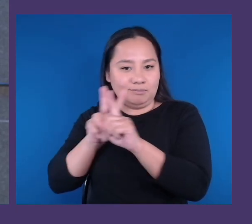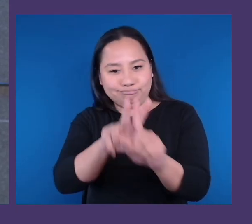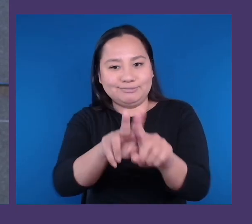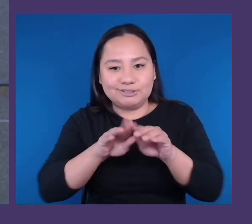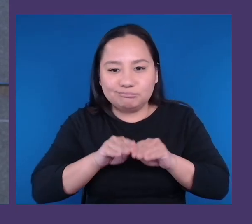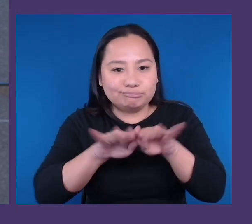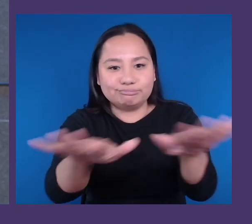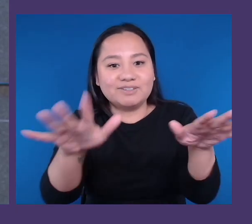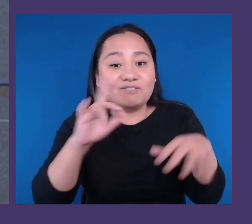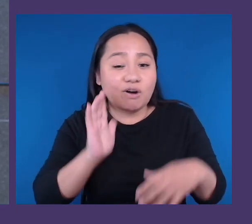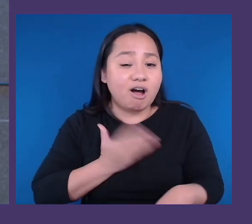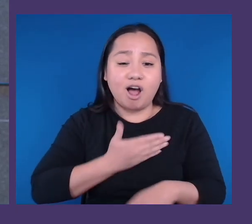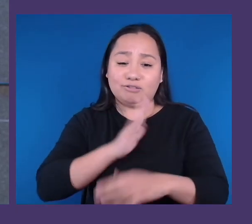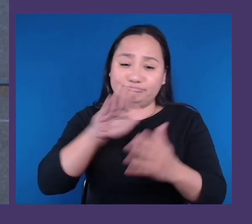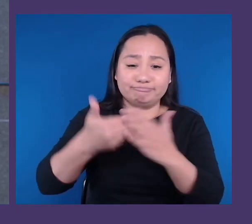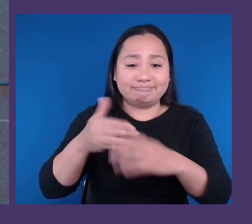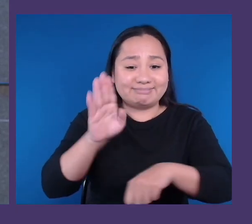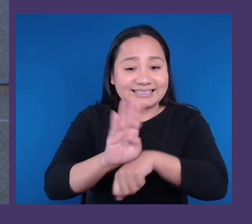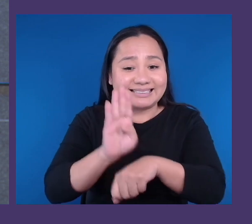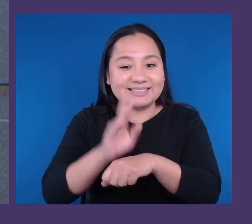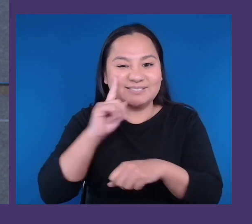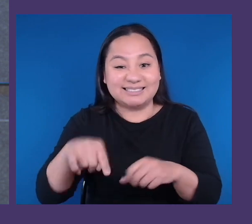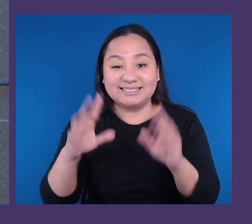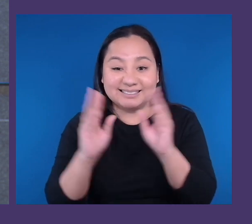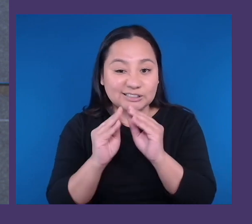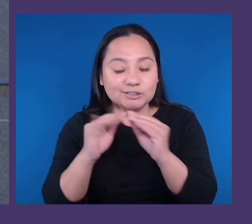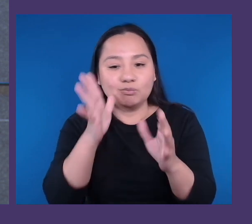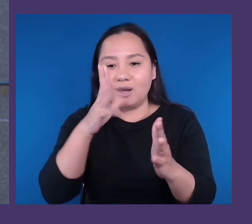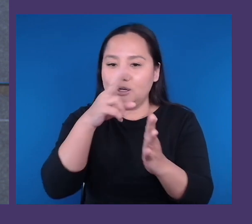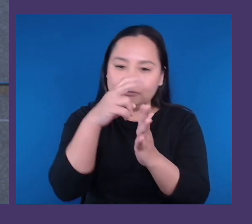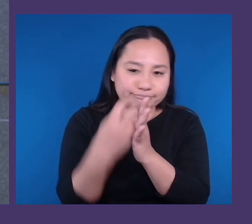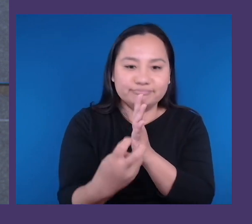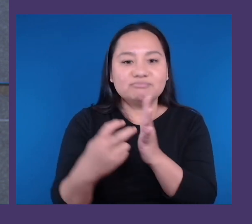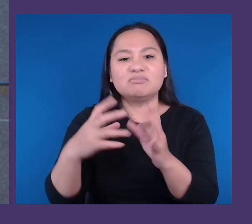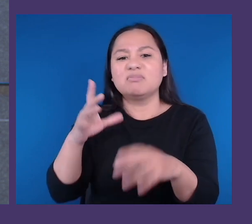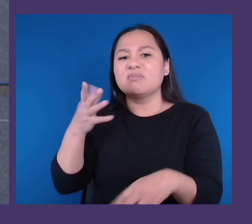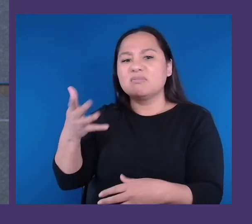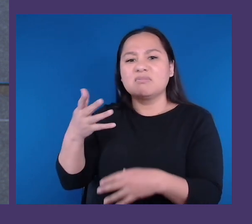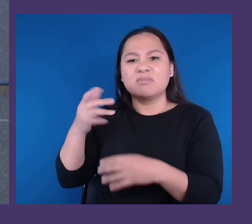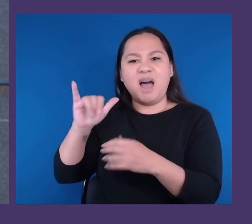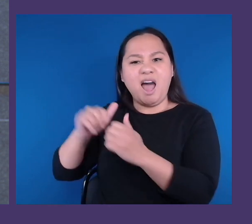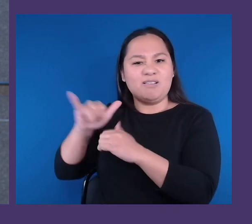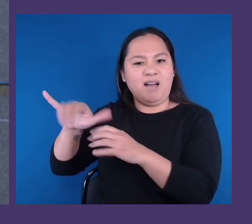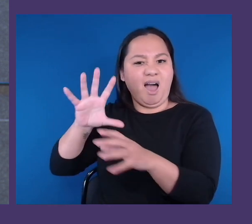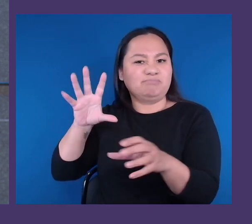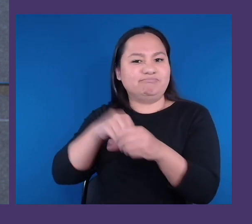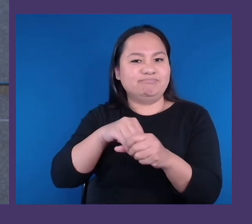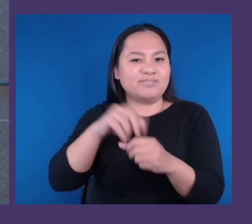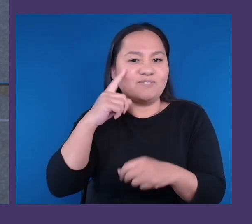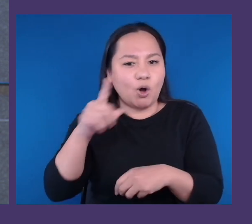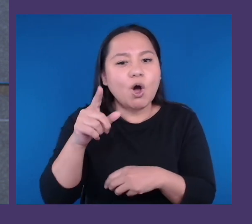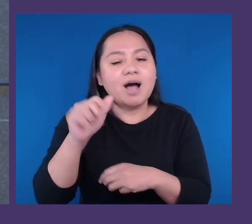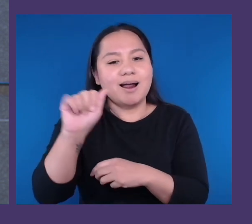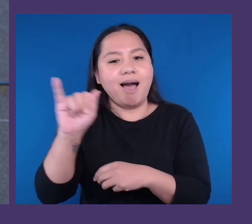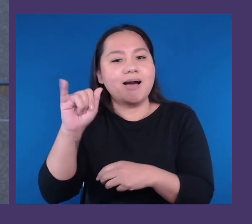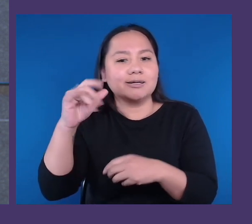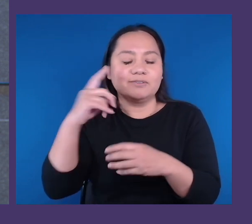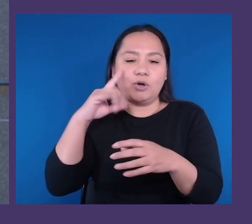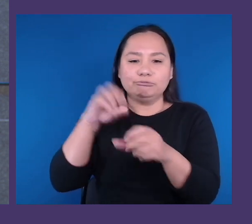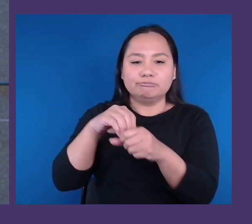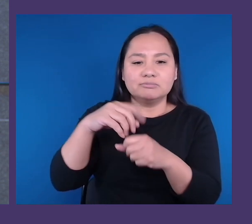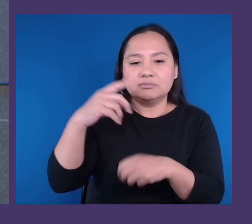into the role that AI plays in neuroinclusion and simple tips for employers that you can start implementing today.